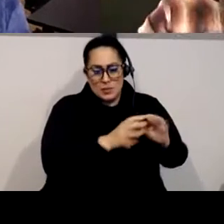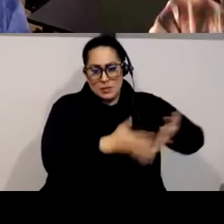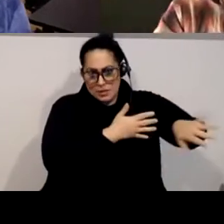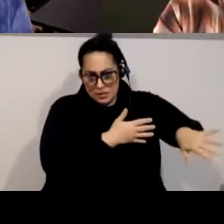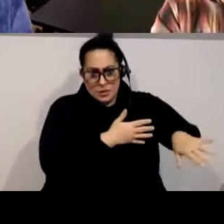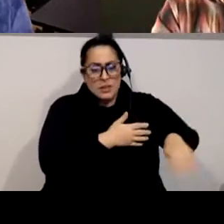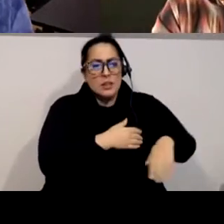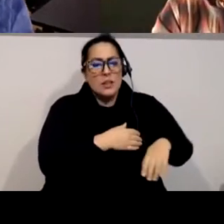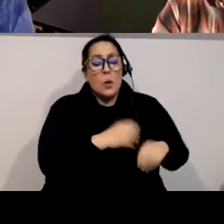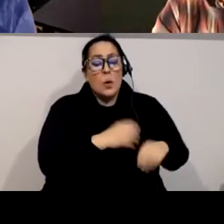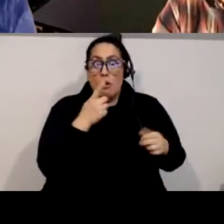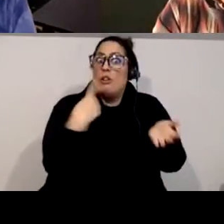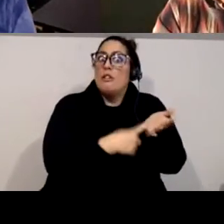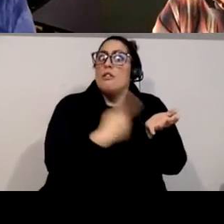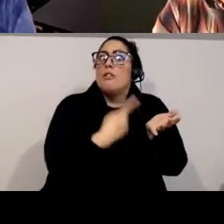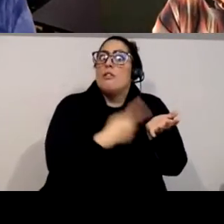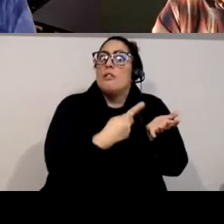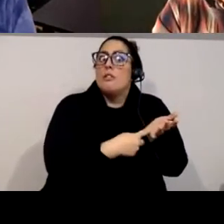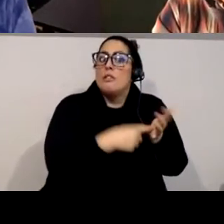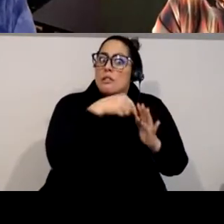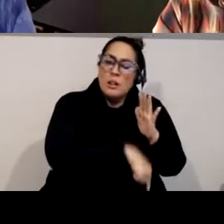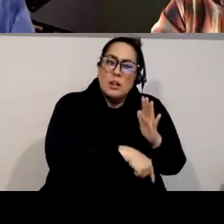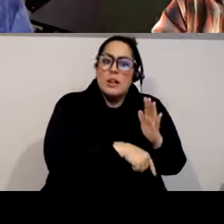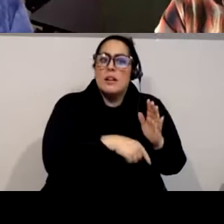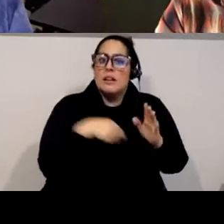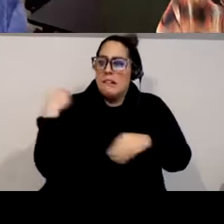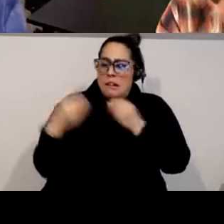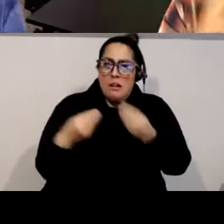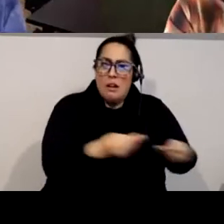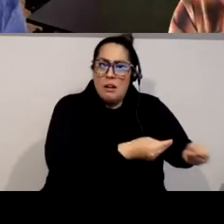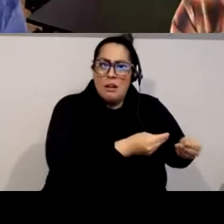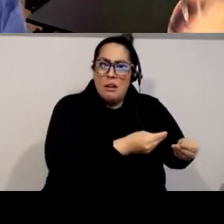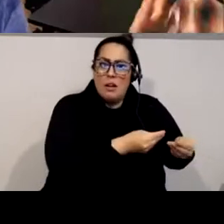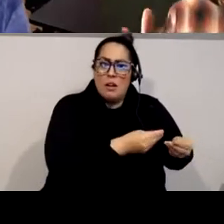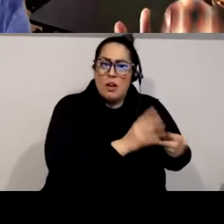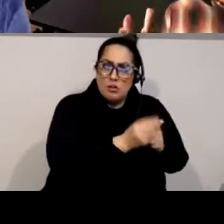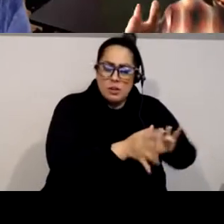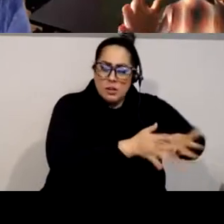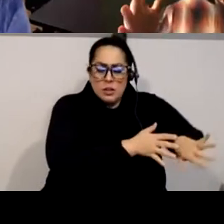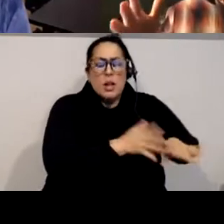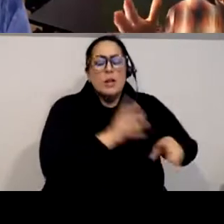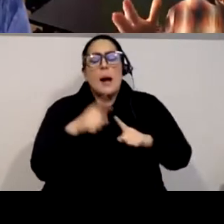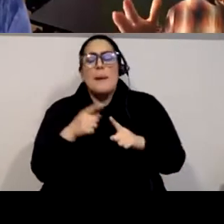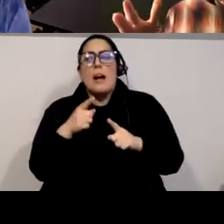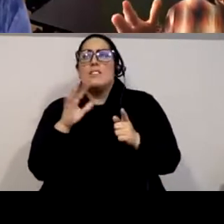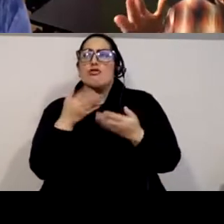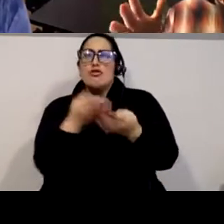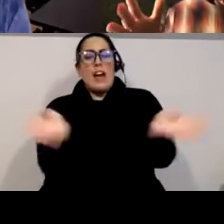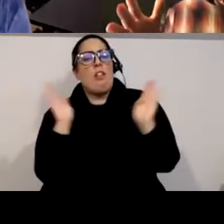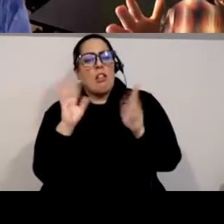so deep into i mean i this is where i think the the aspect of cultural justice um